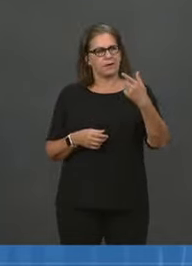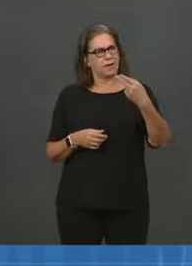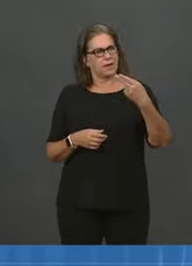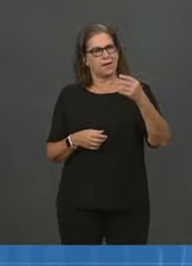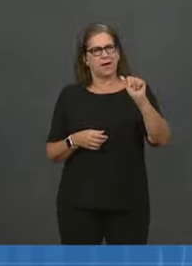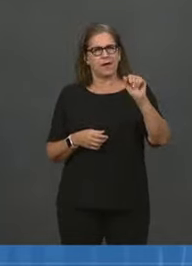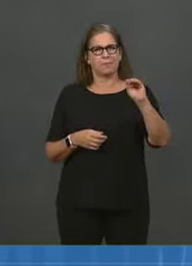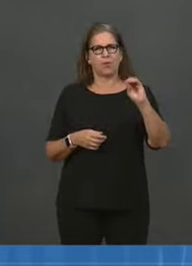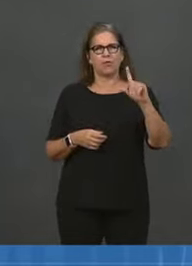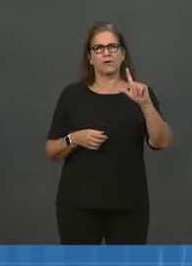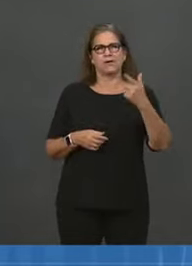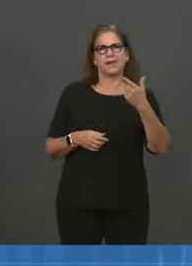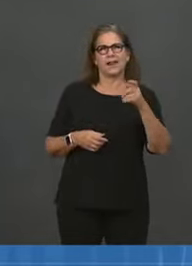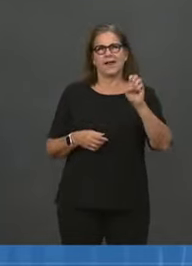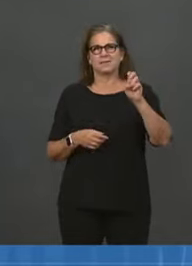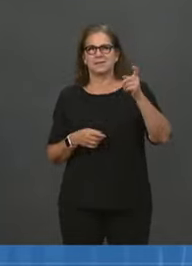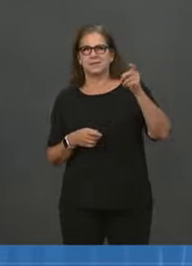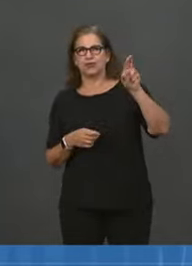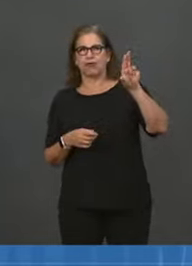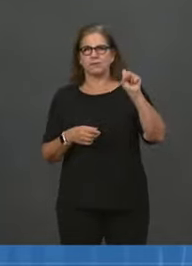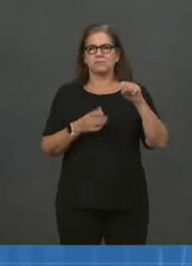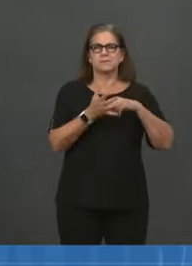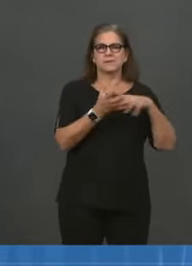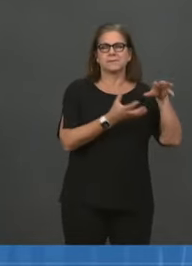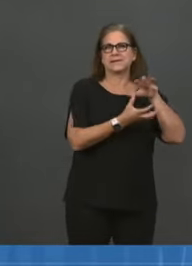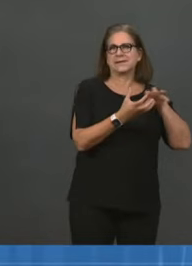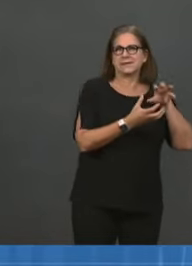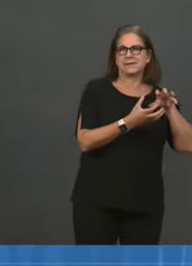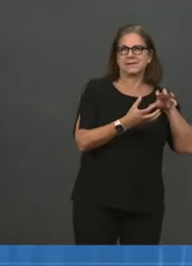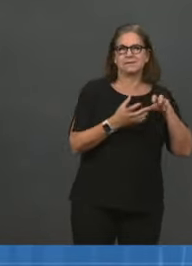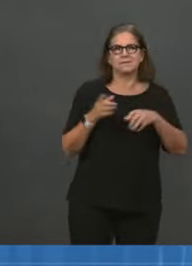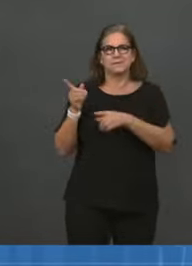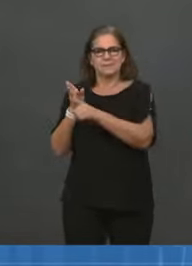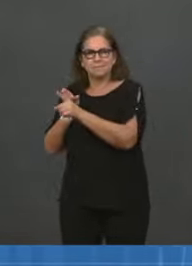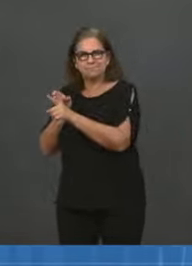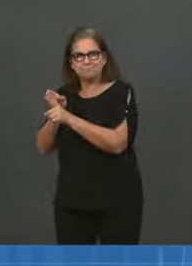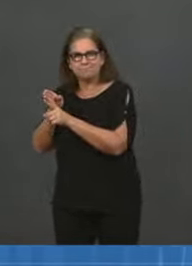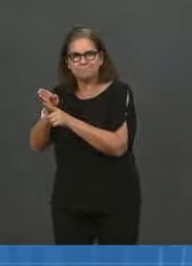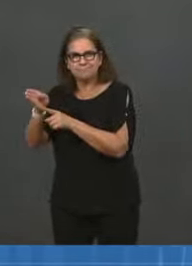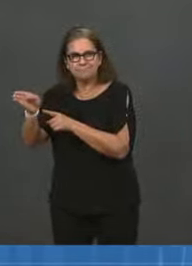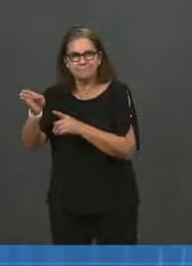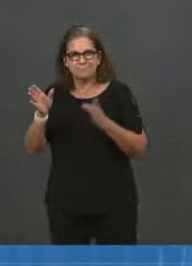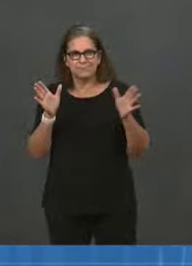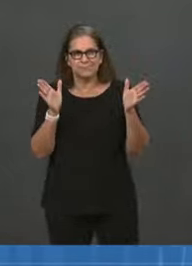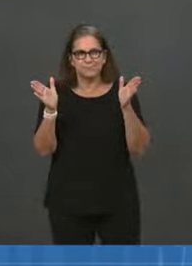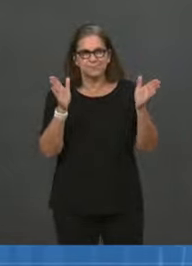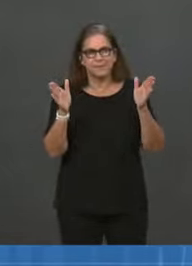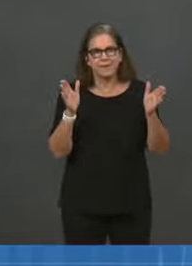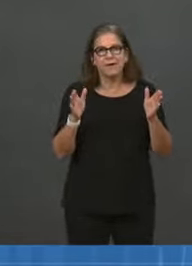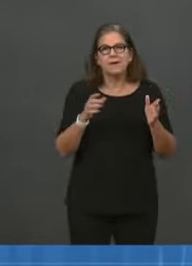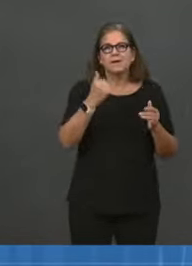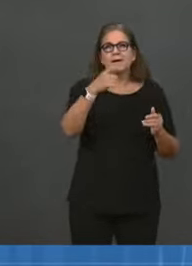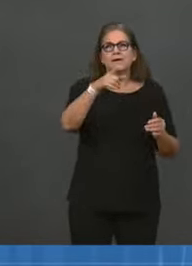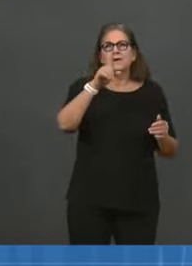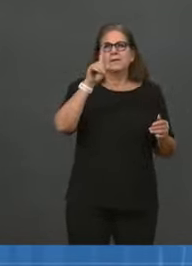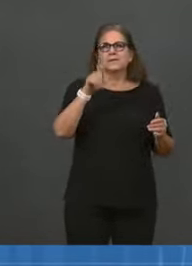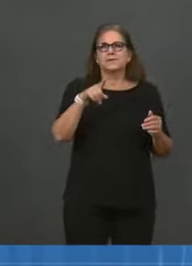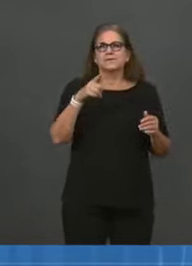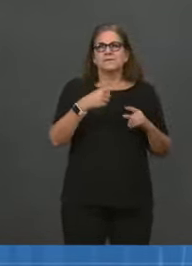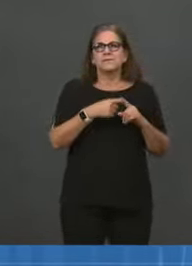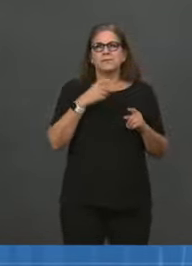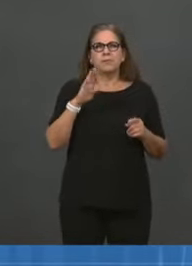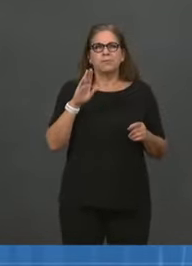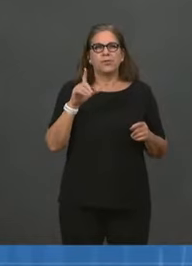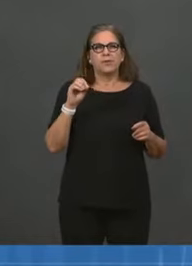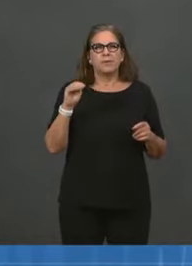Thank you so much for taking my question. I was wondering when we might have data on boosting with the 50-microgram dose of Moderna since the